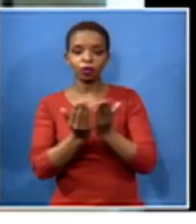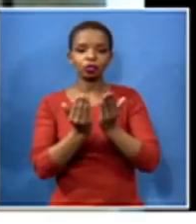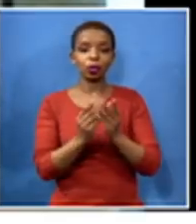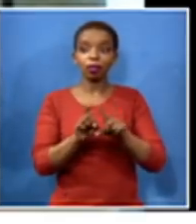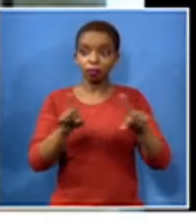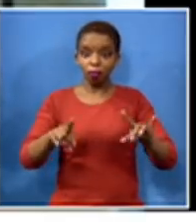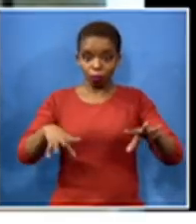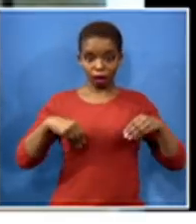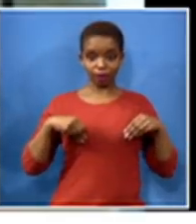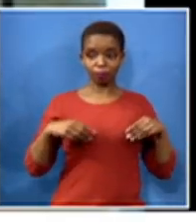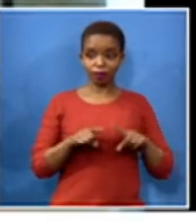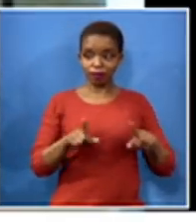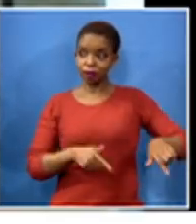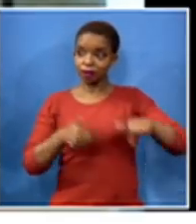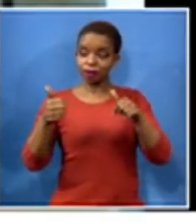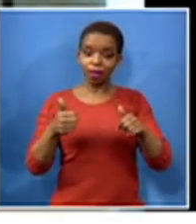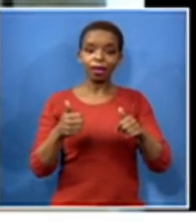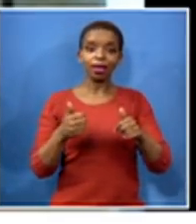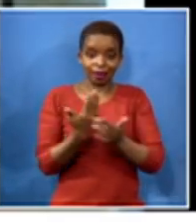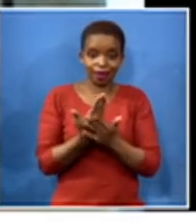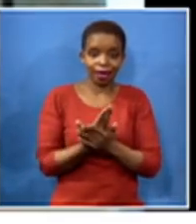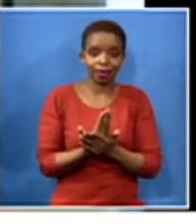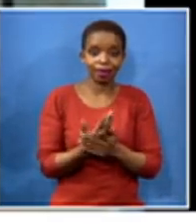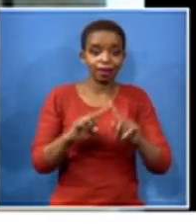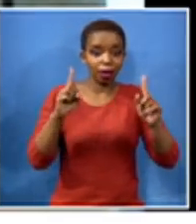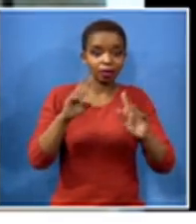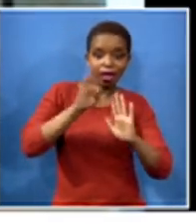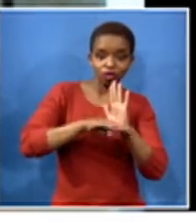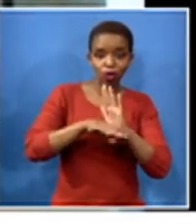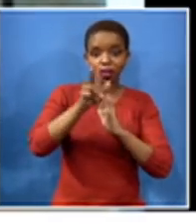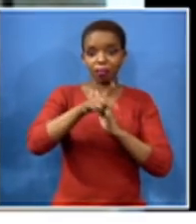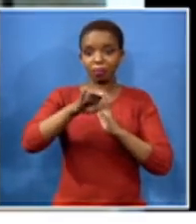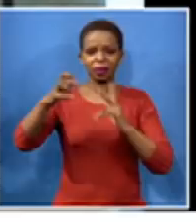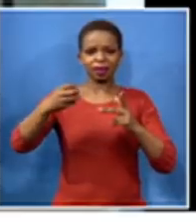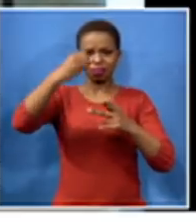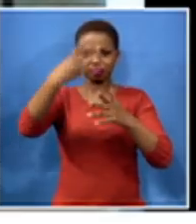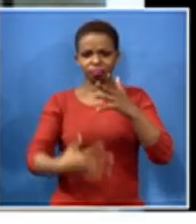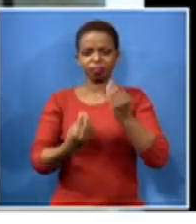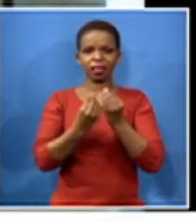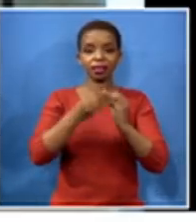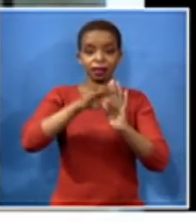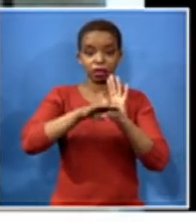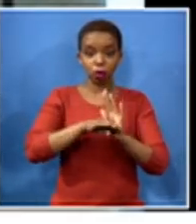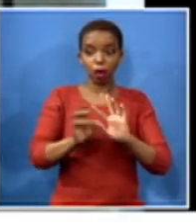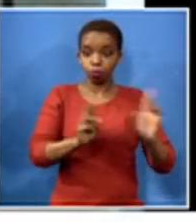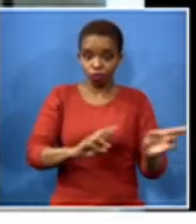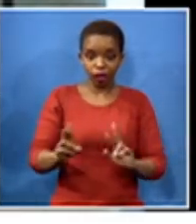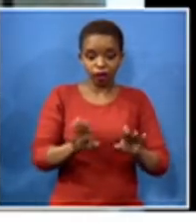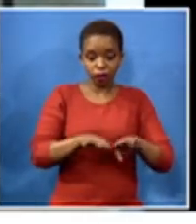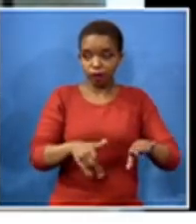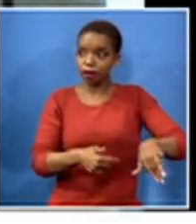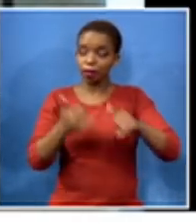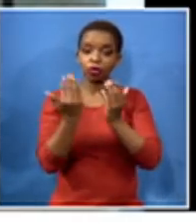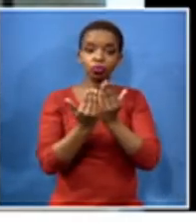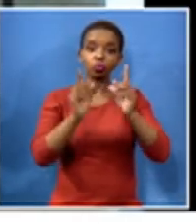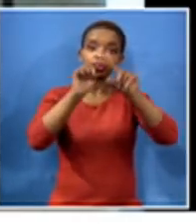stage when there are shortages already showing of ppes of various types and of course of readiness just